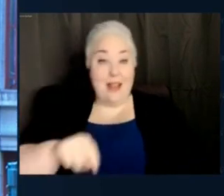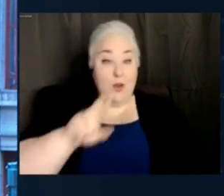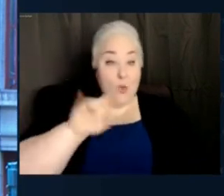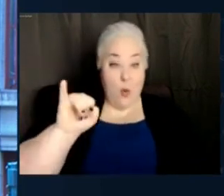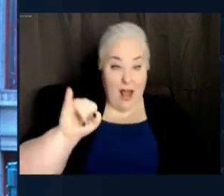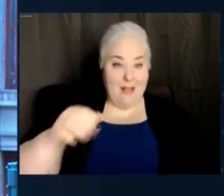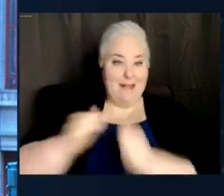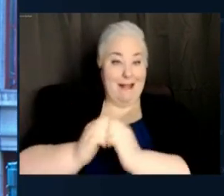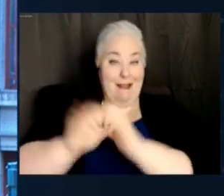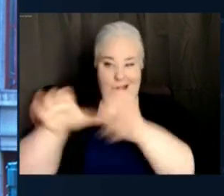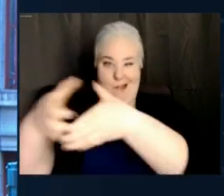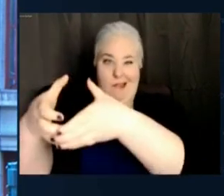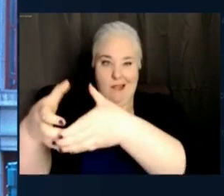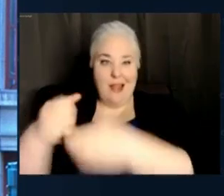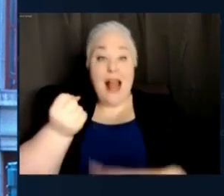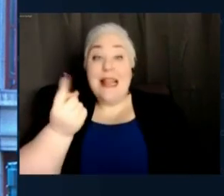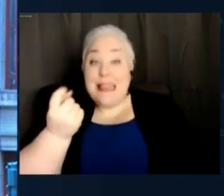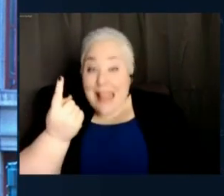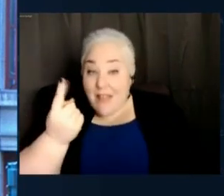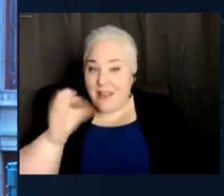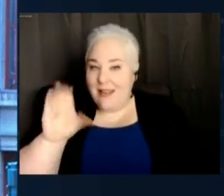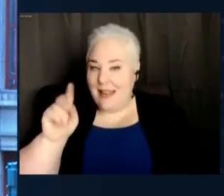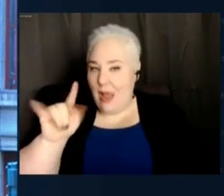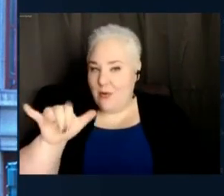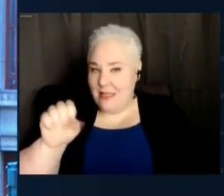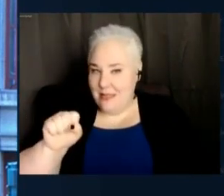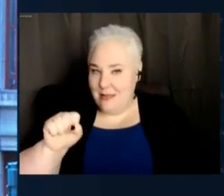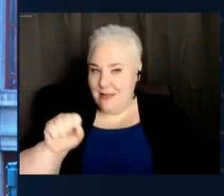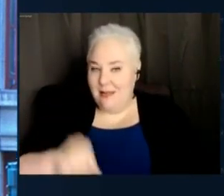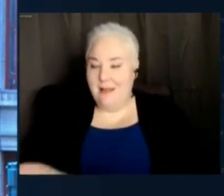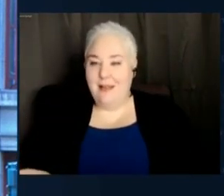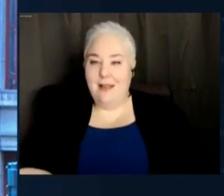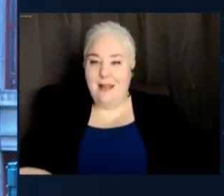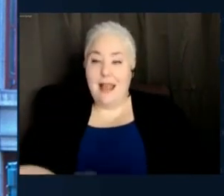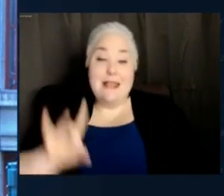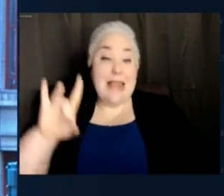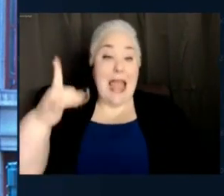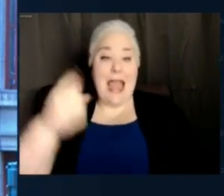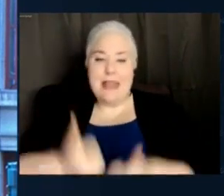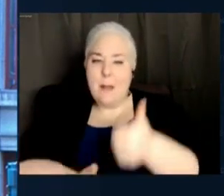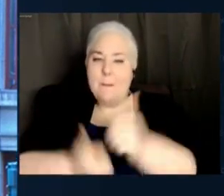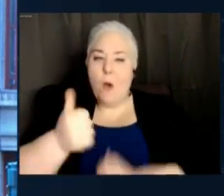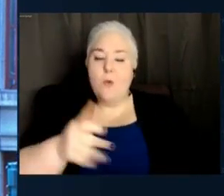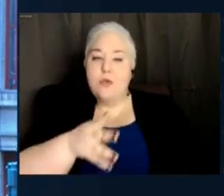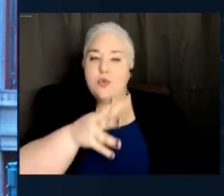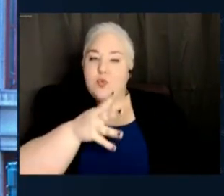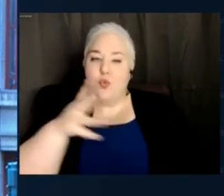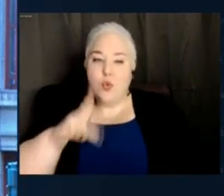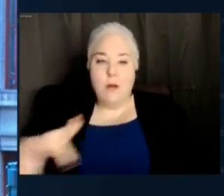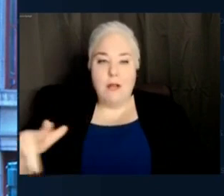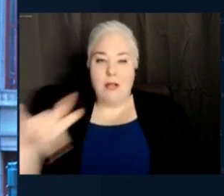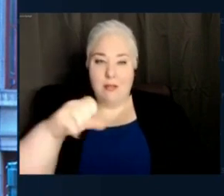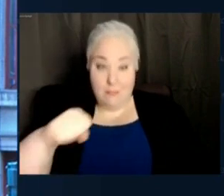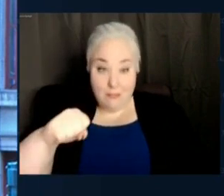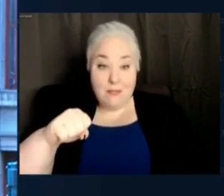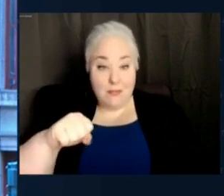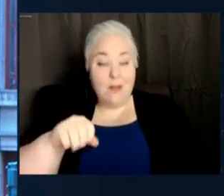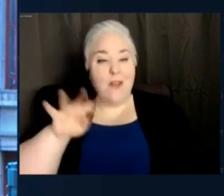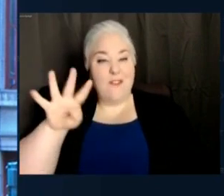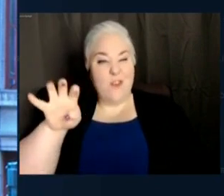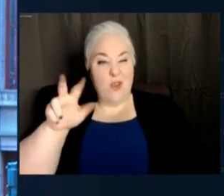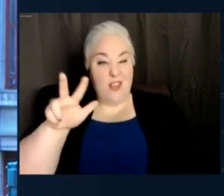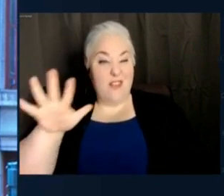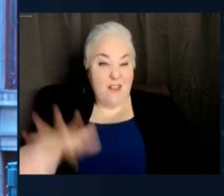11, and the 8th most rural congressional seat in the entire country out of 435.